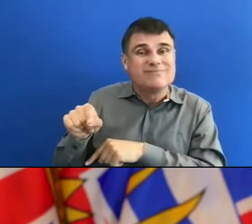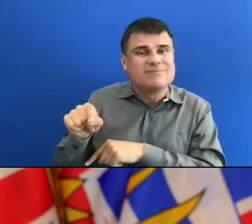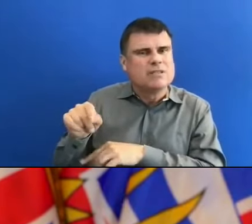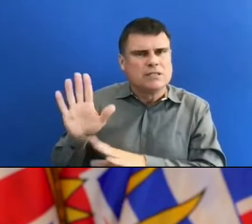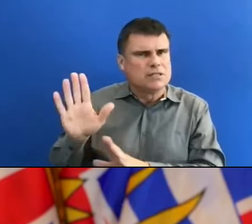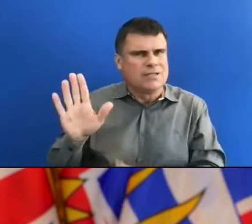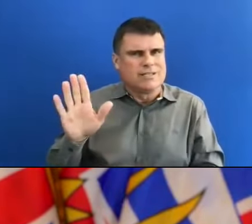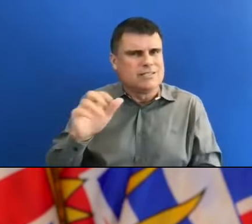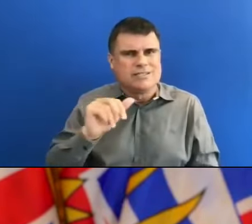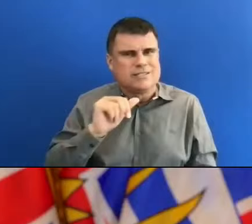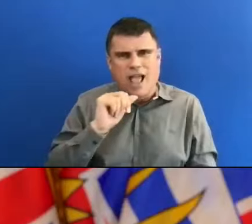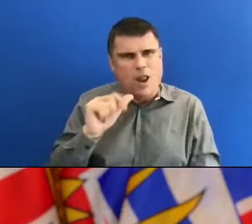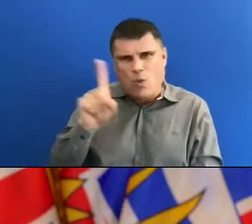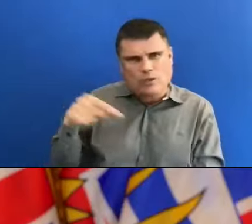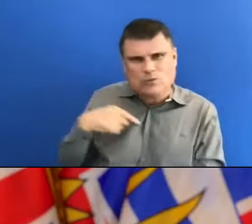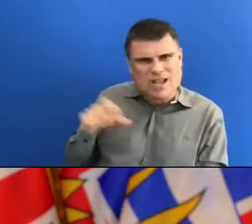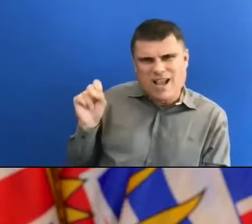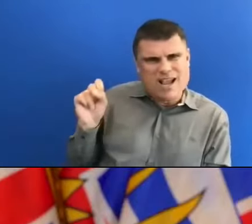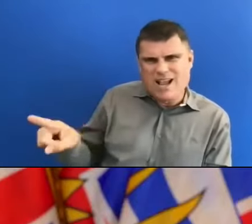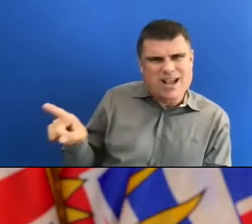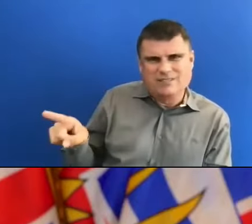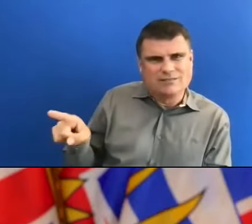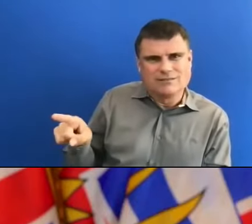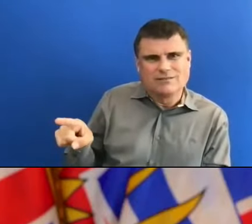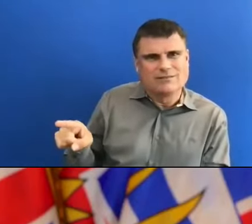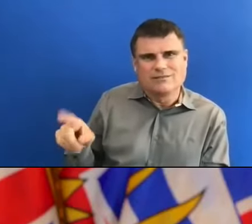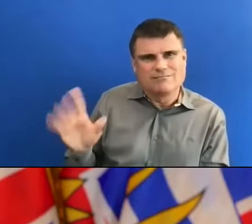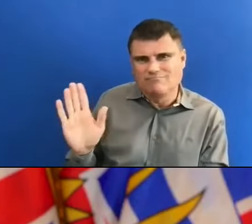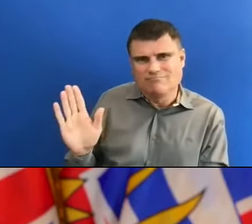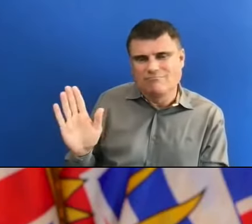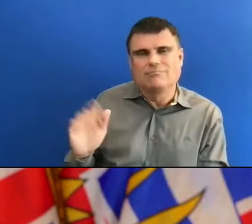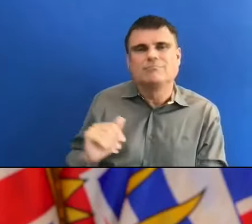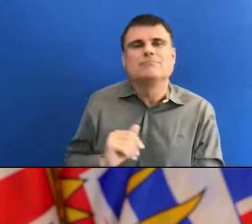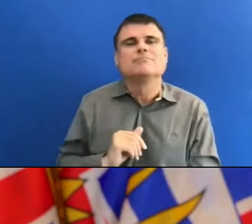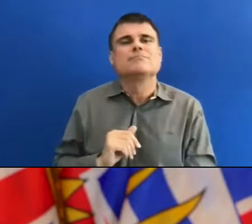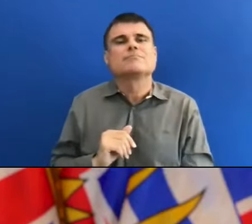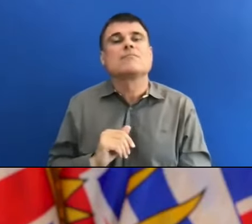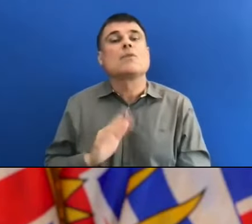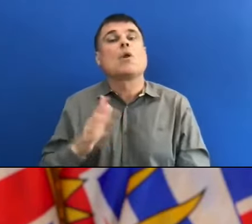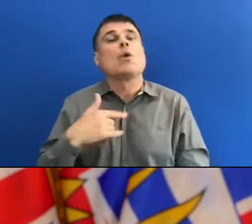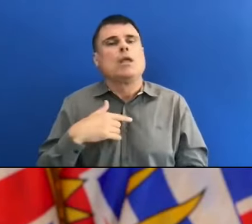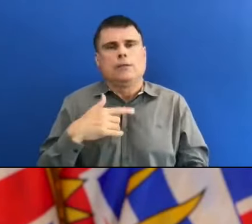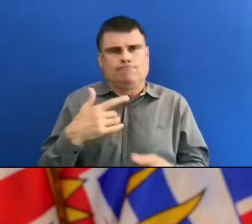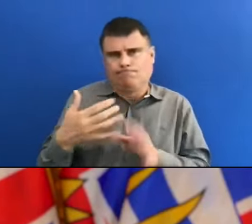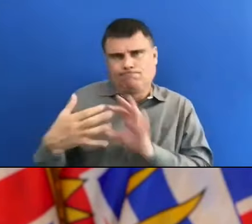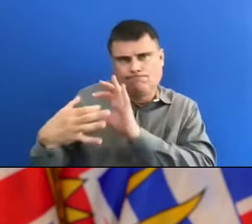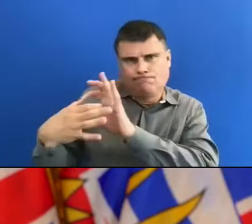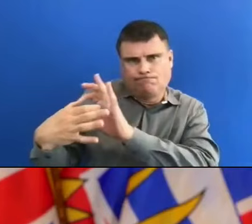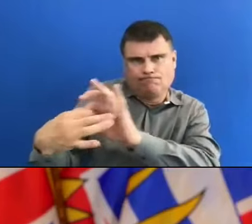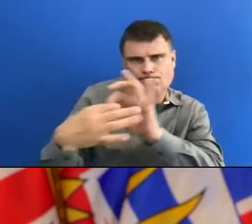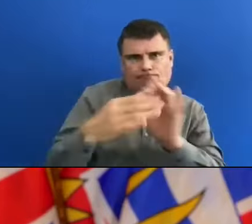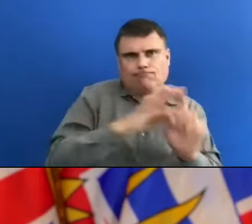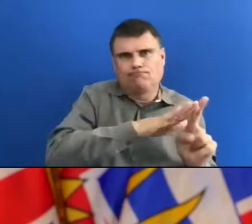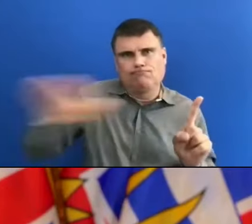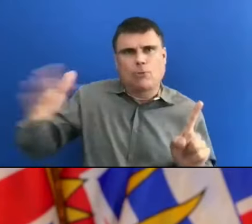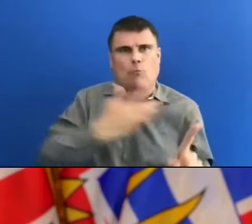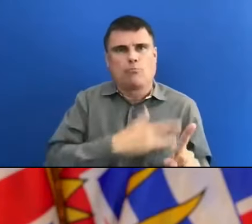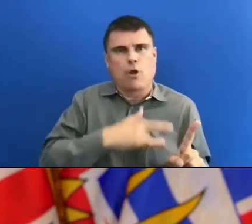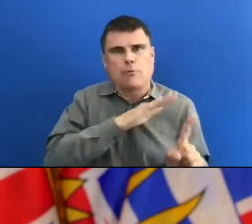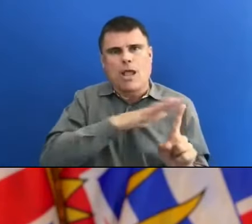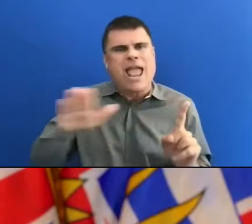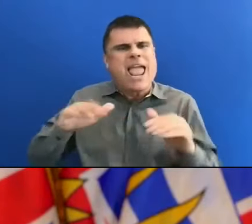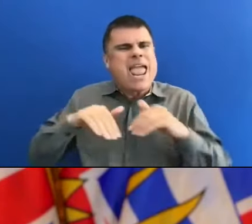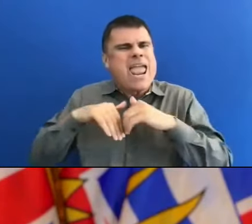are absolutely working on with our colleagues across the country to find other ways of understanding the